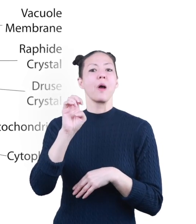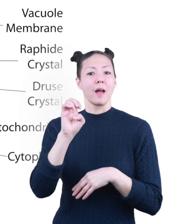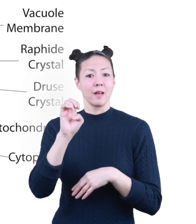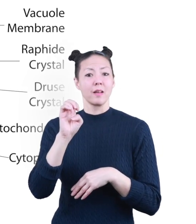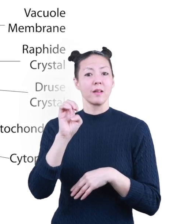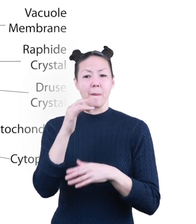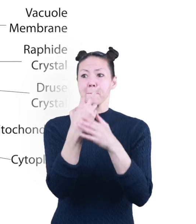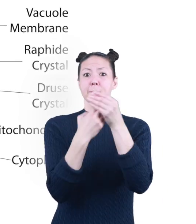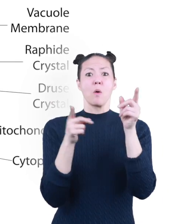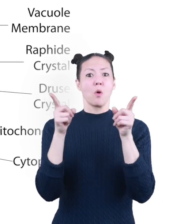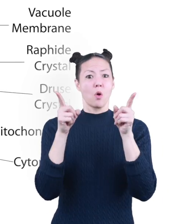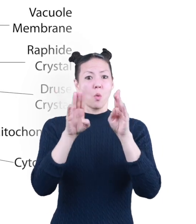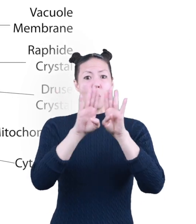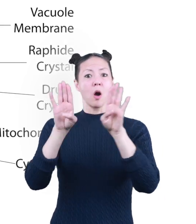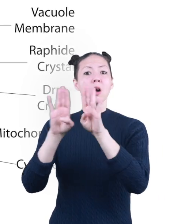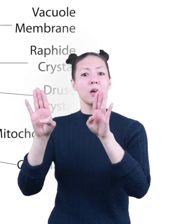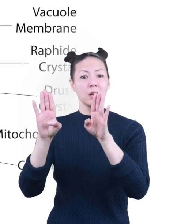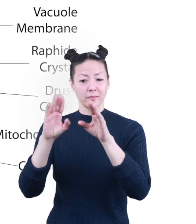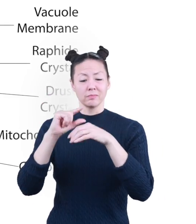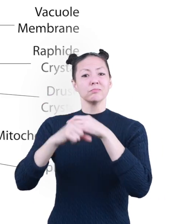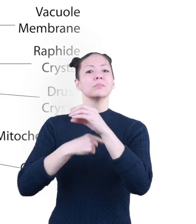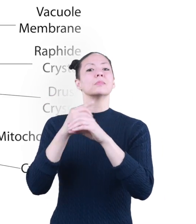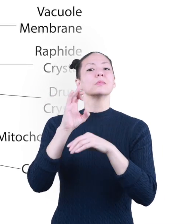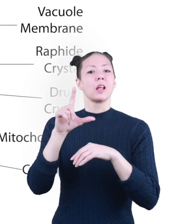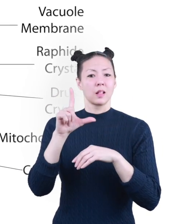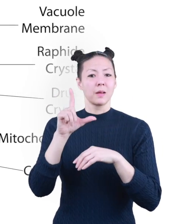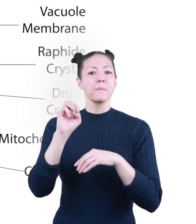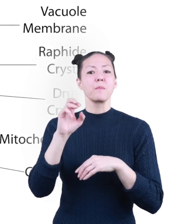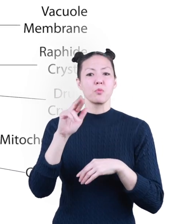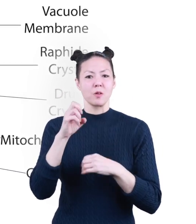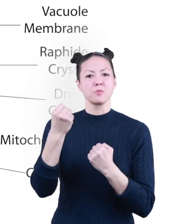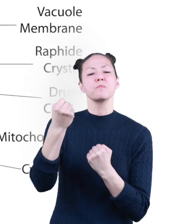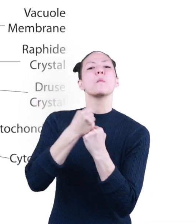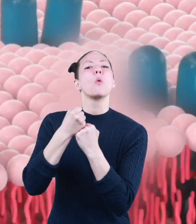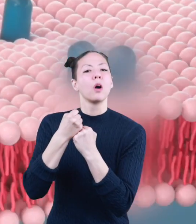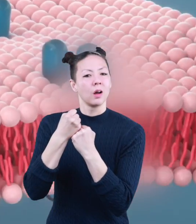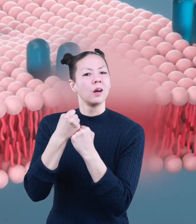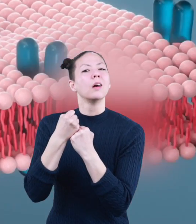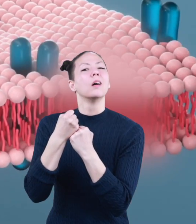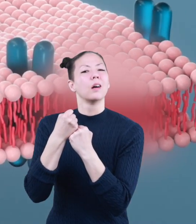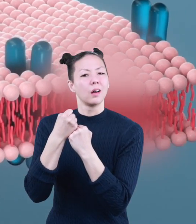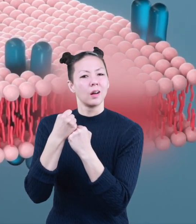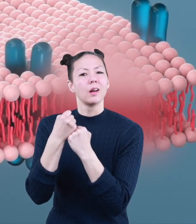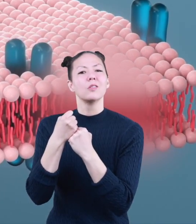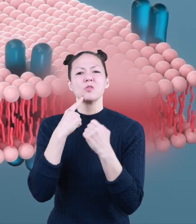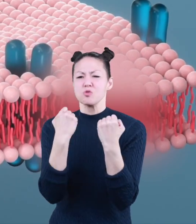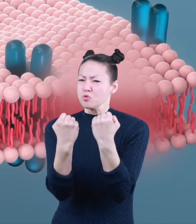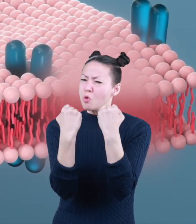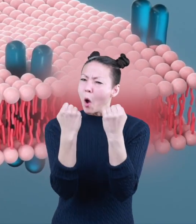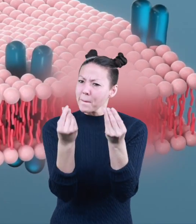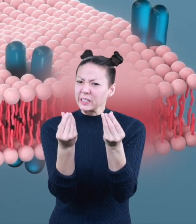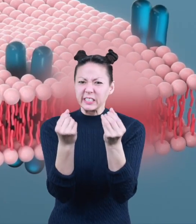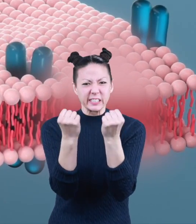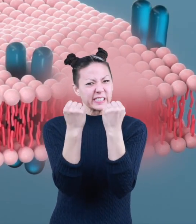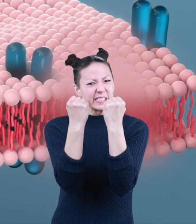Both the cell wall and the cell membrane protect and support the cell. The cell wall is made of a strong material